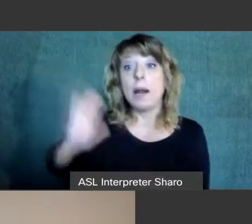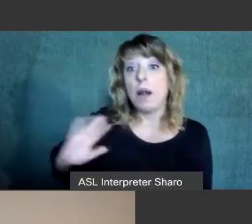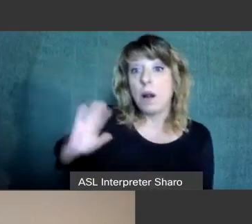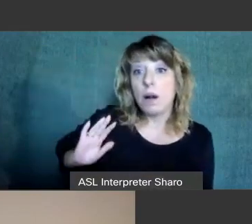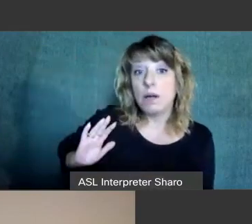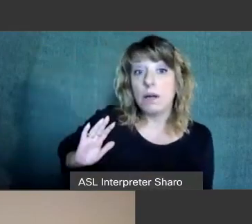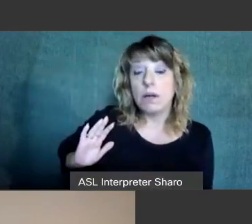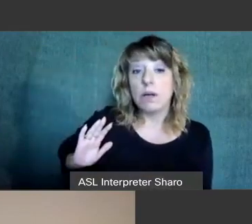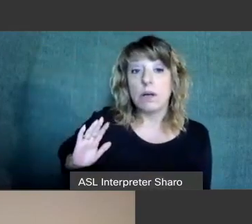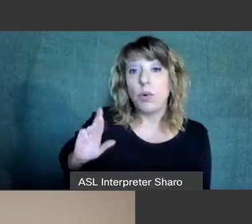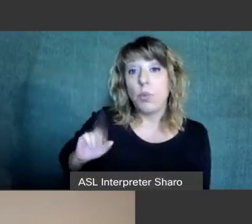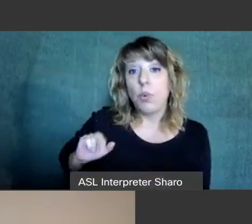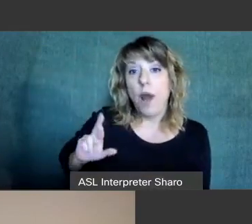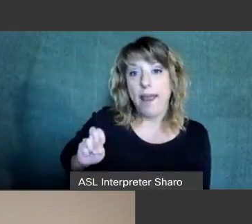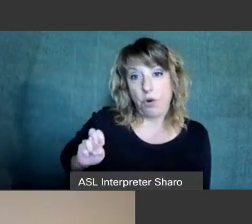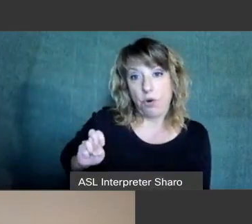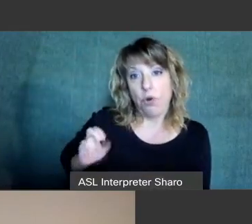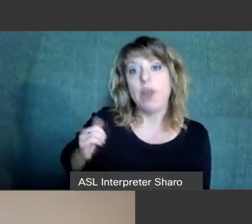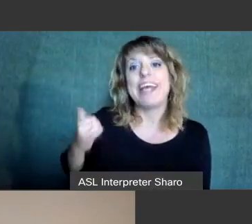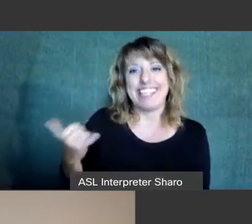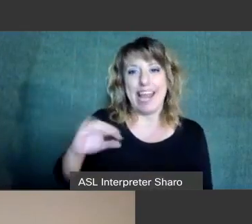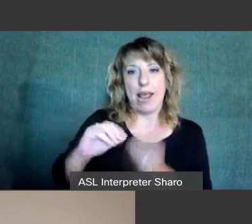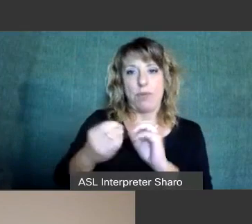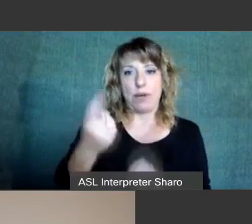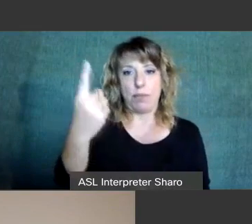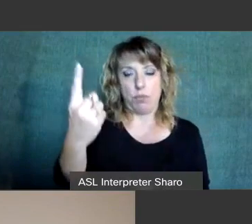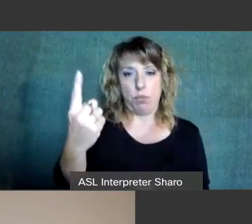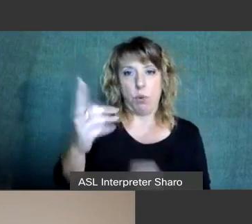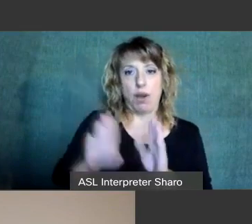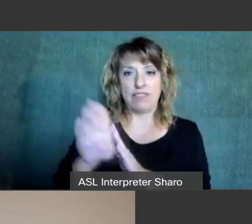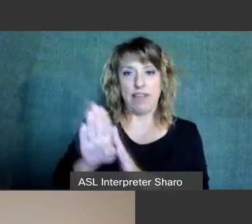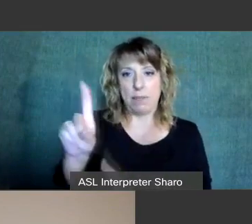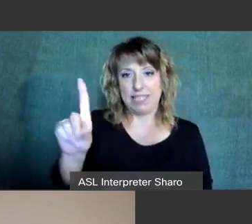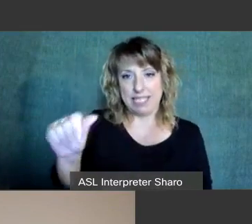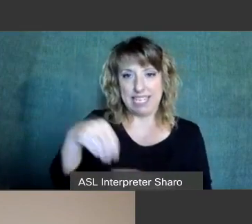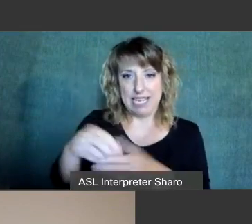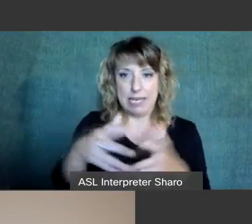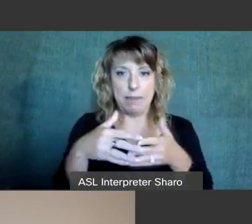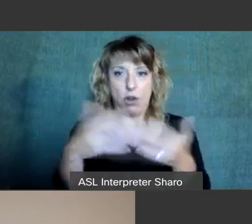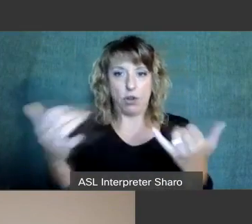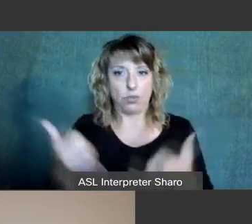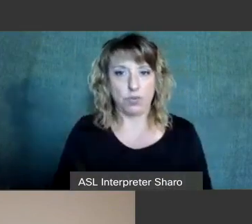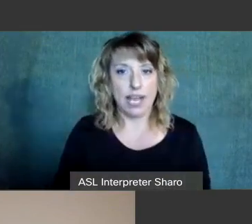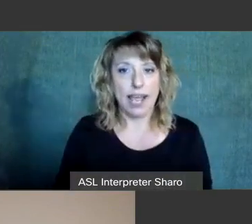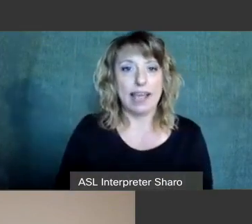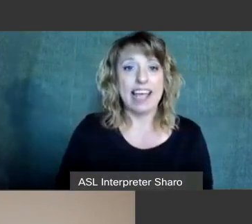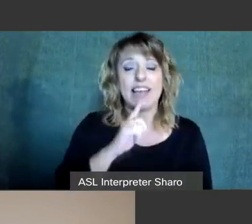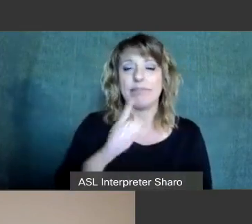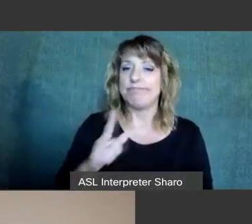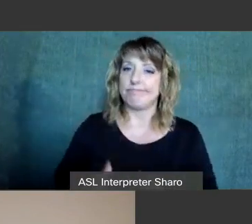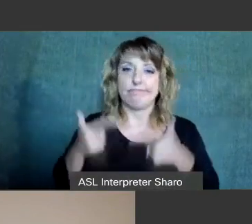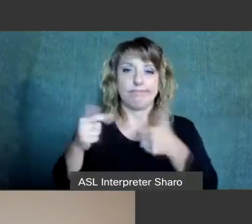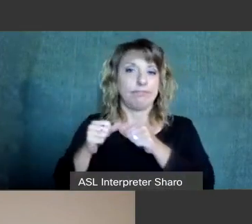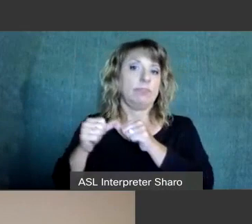time it was considered rare. Now it's the number one developmental disability in America today. It is a lifelong neurological